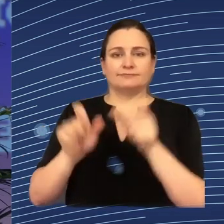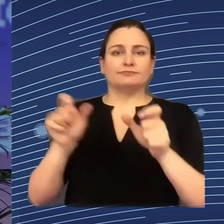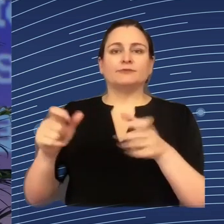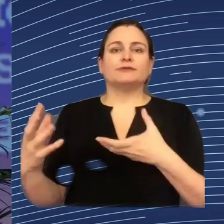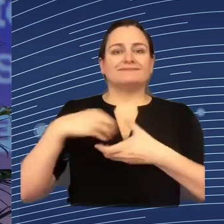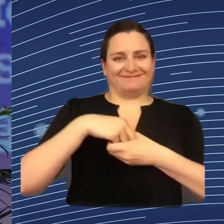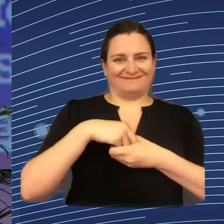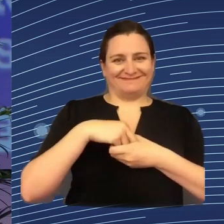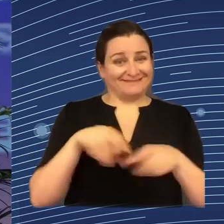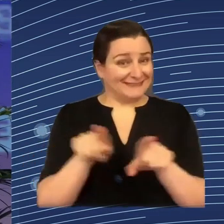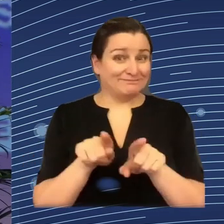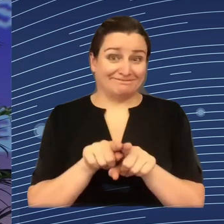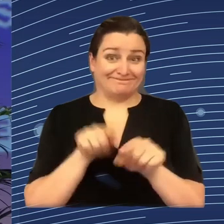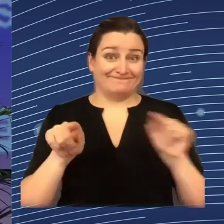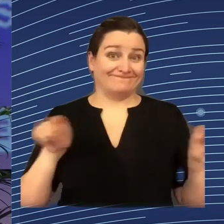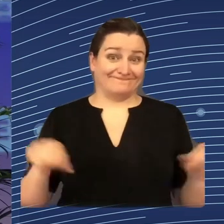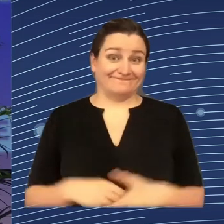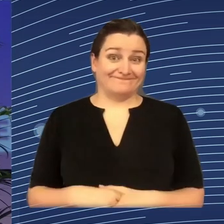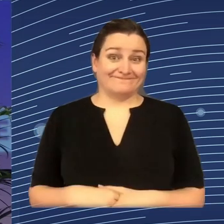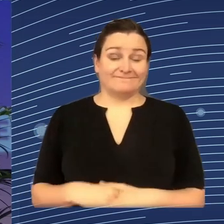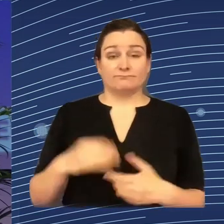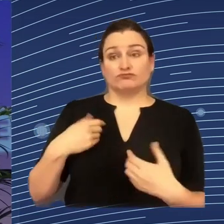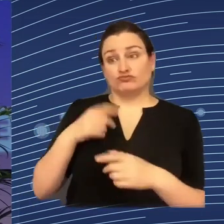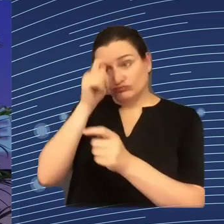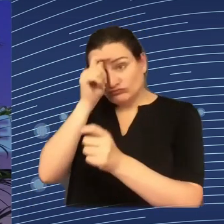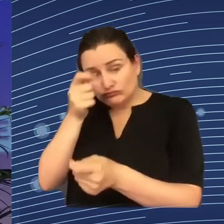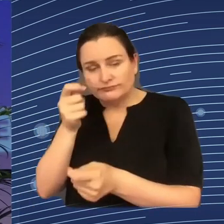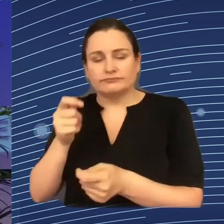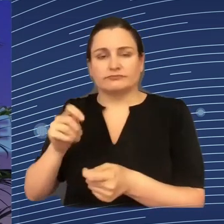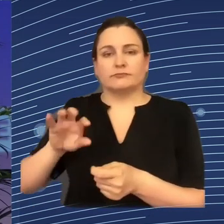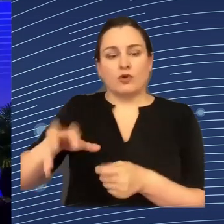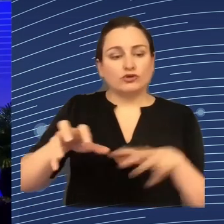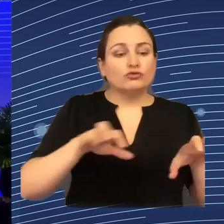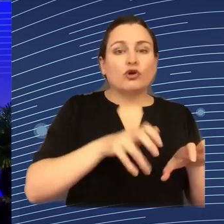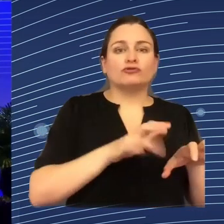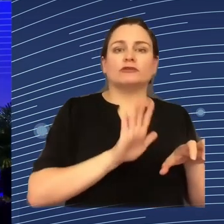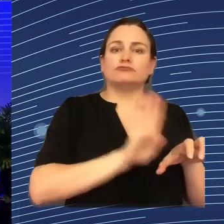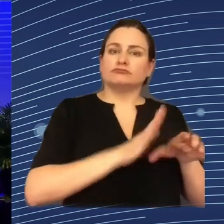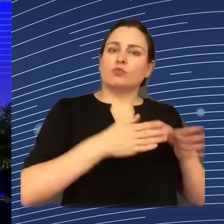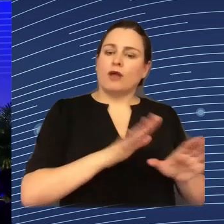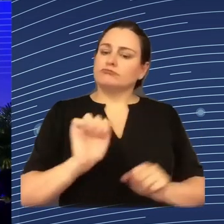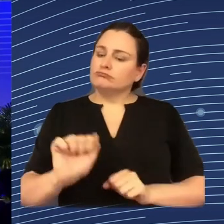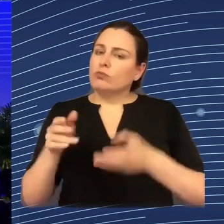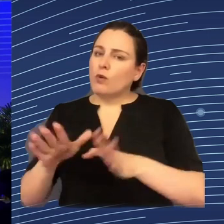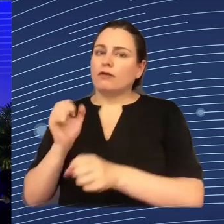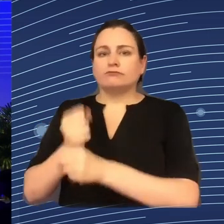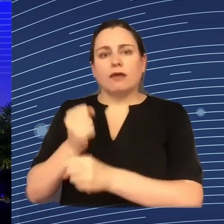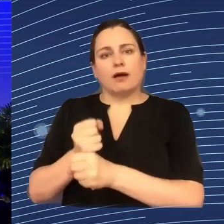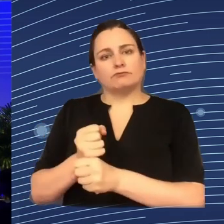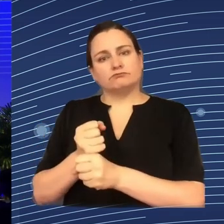important to respect the diversity of industrial relations systems and practices across Europe. thank you. Thank you. very much, Maxime,